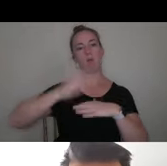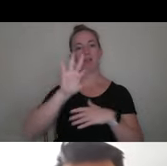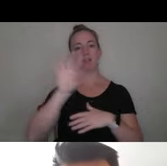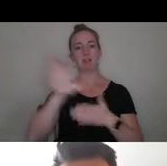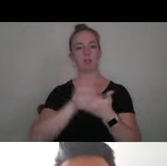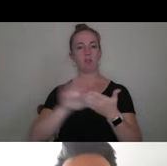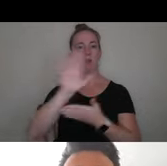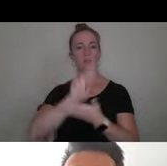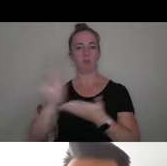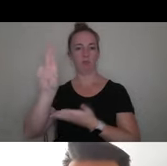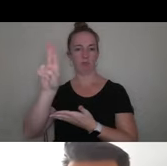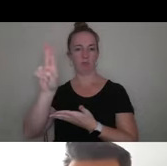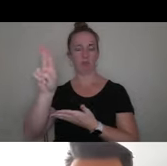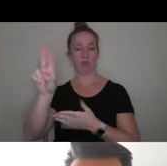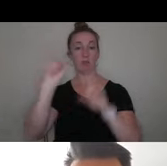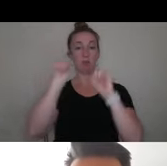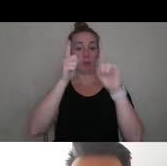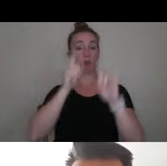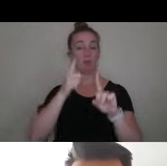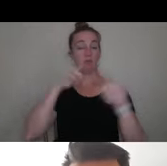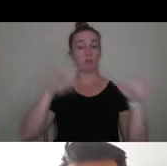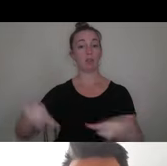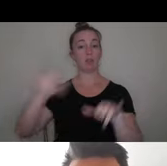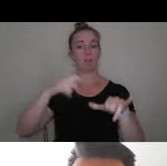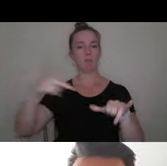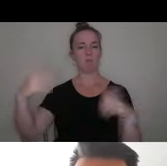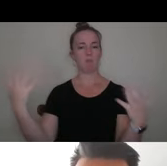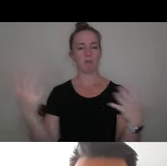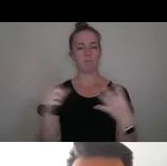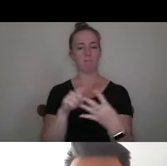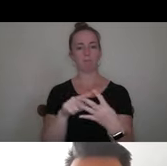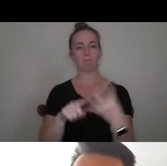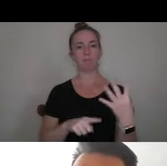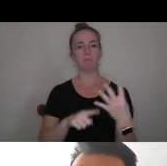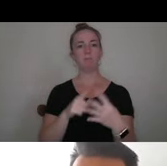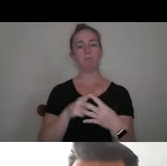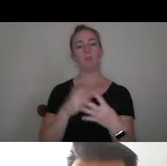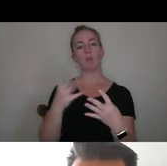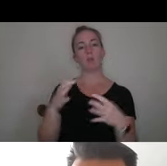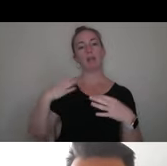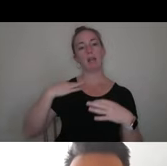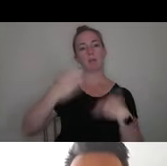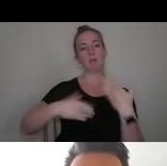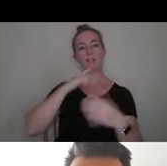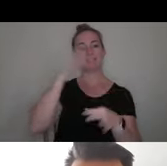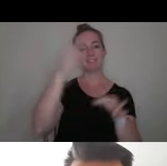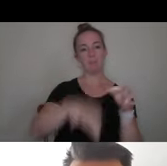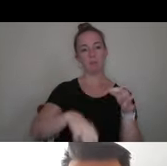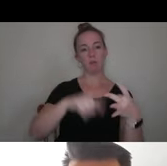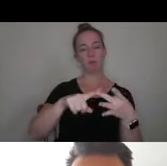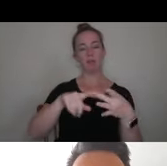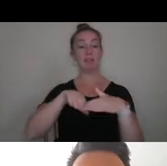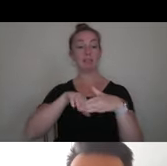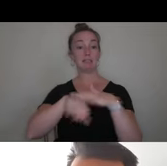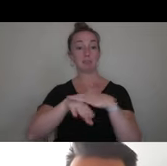universities, and the goals of the Common App are fourfold. They wanted to create an application that was simple, accessible,